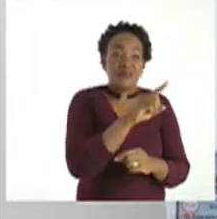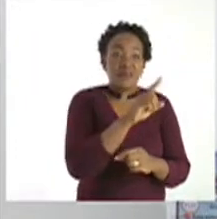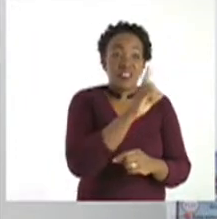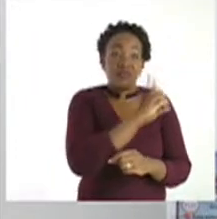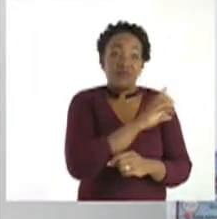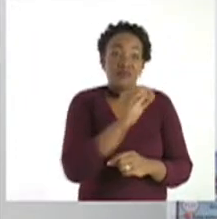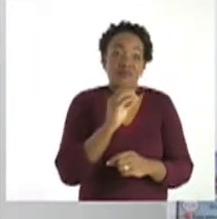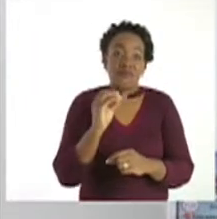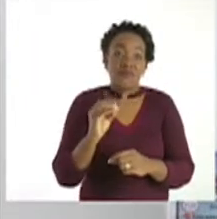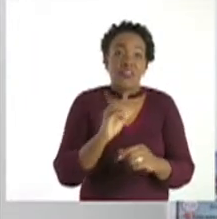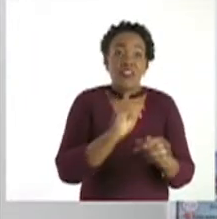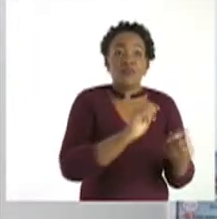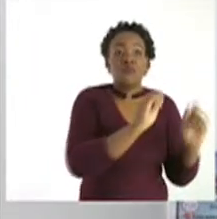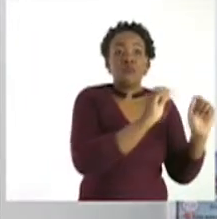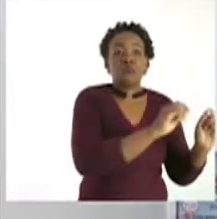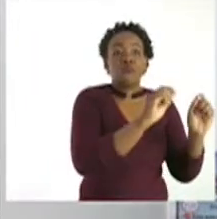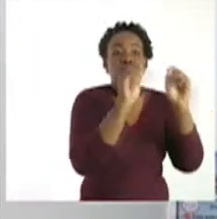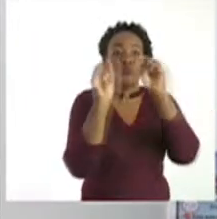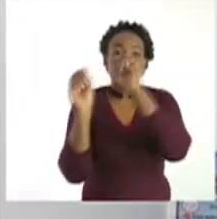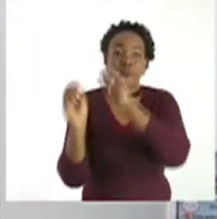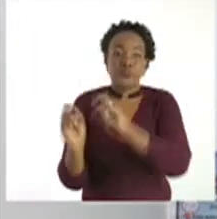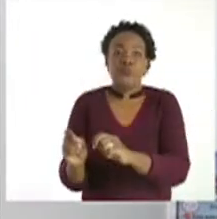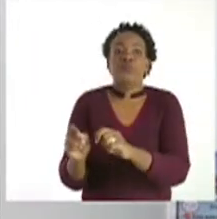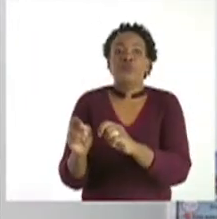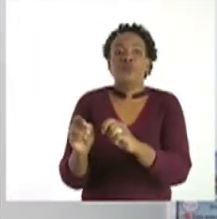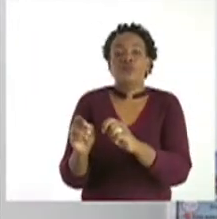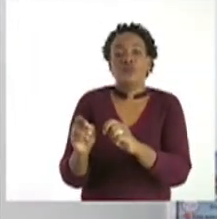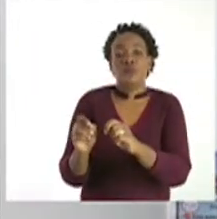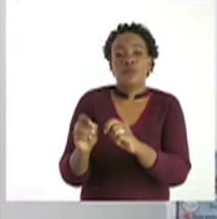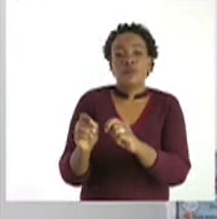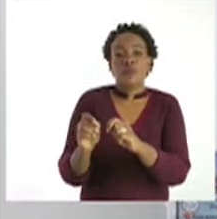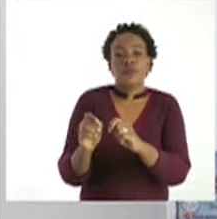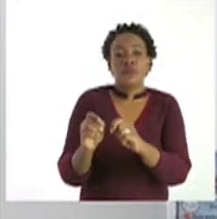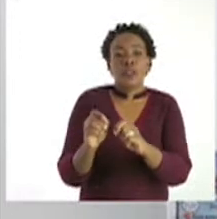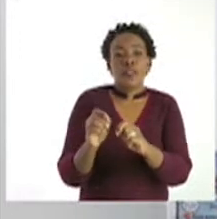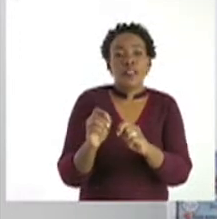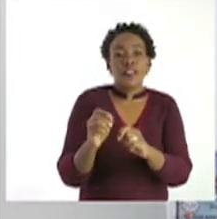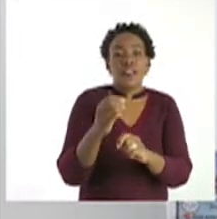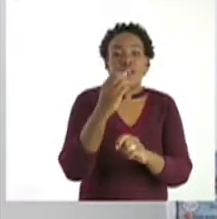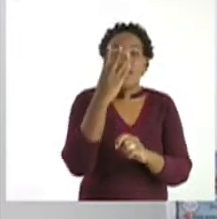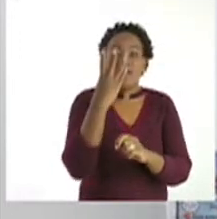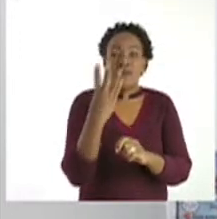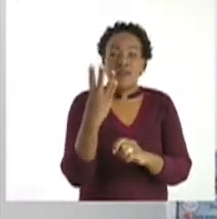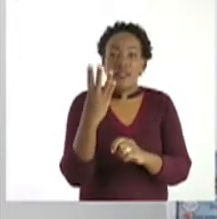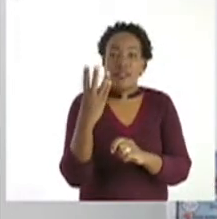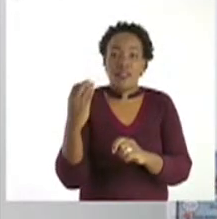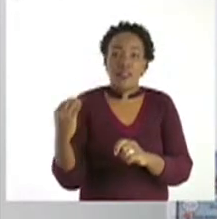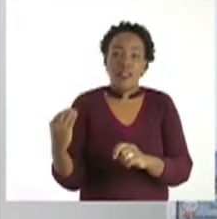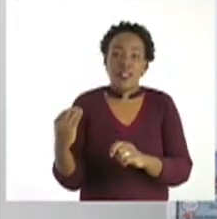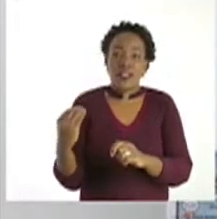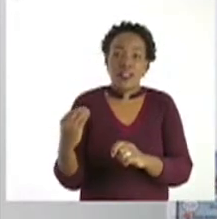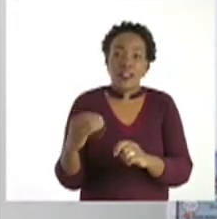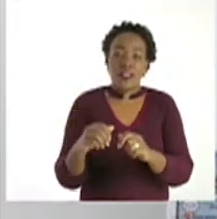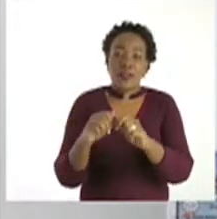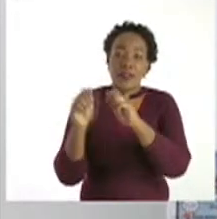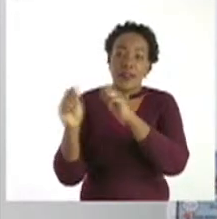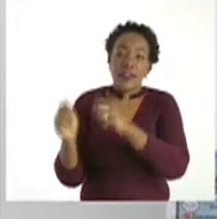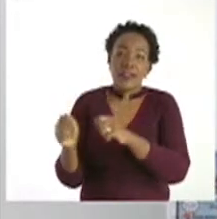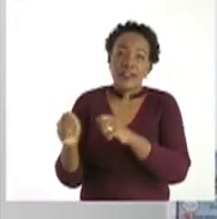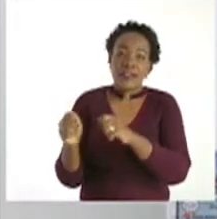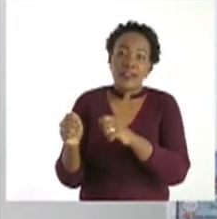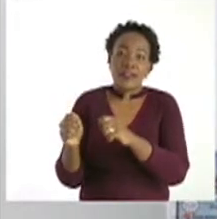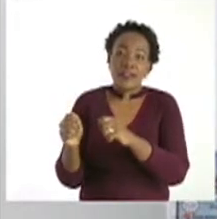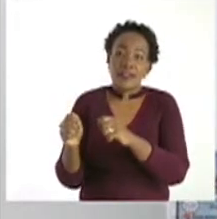here. Then I'll take my 40. And I'll put it here.